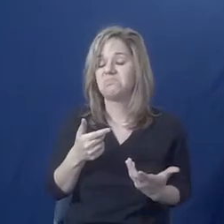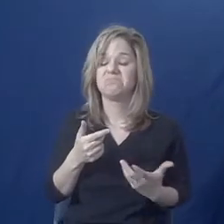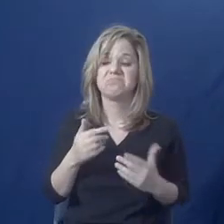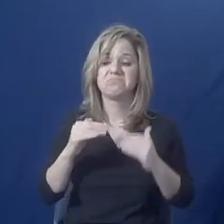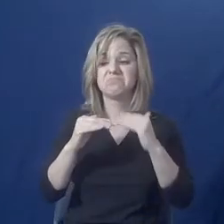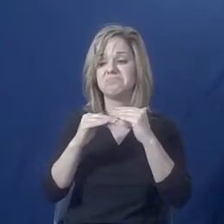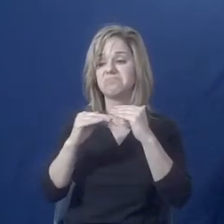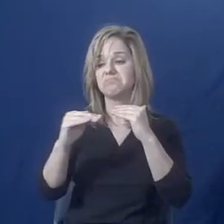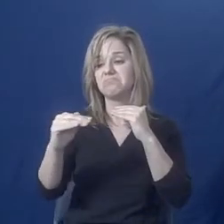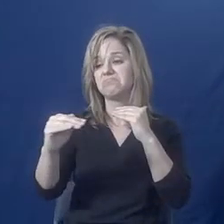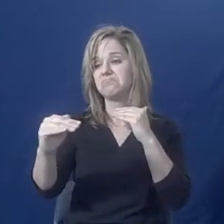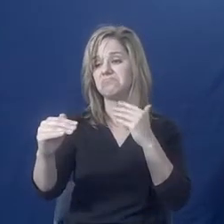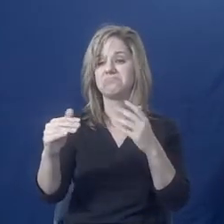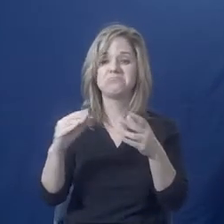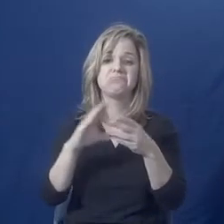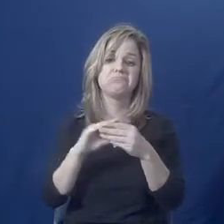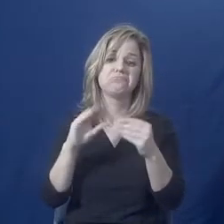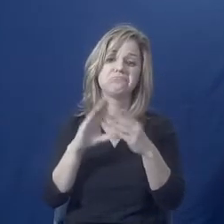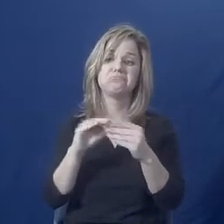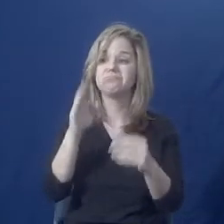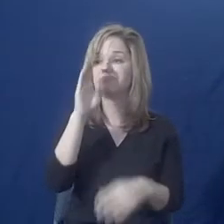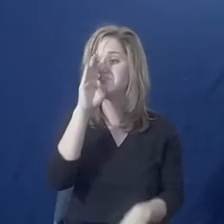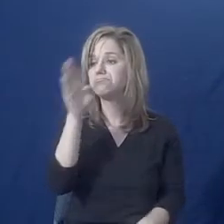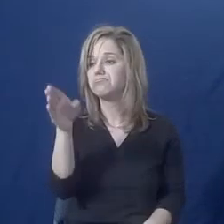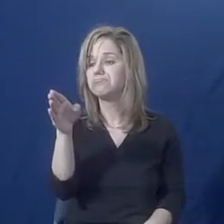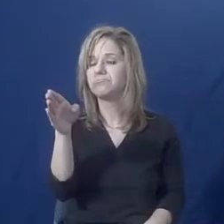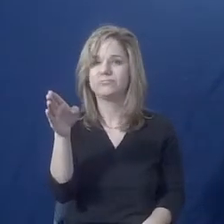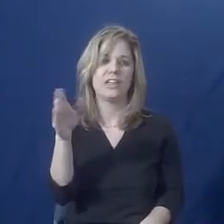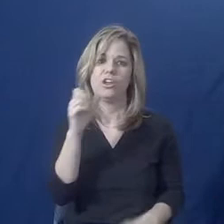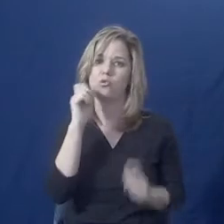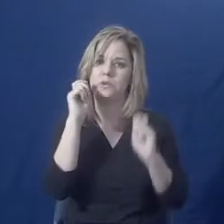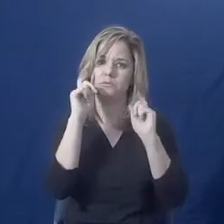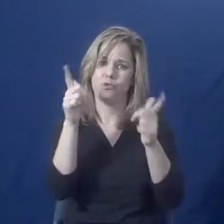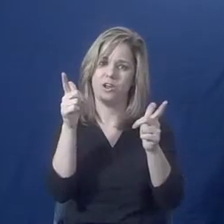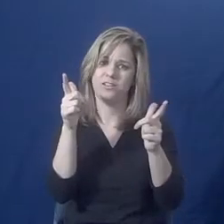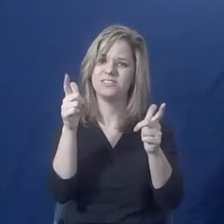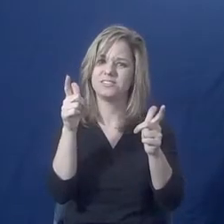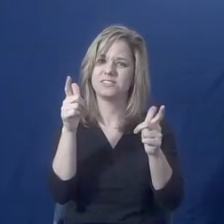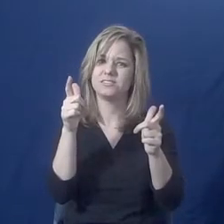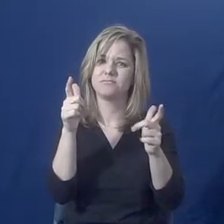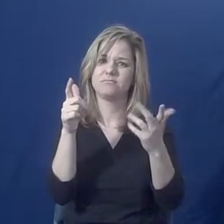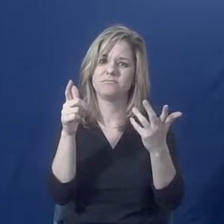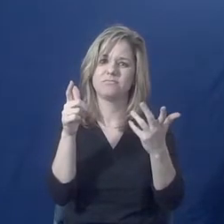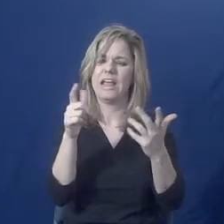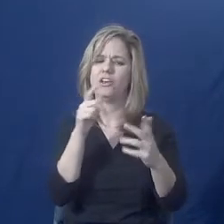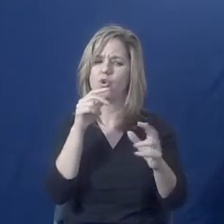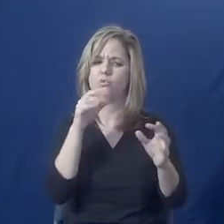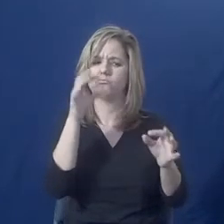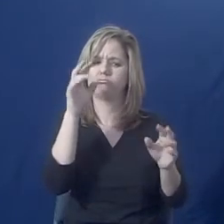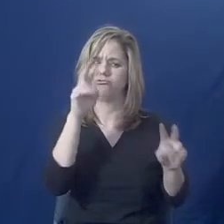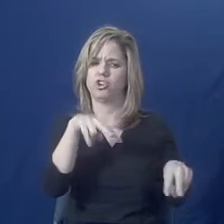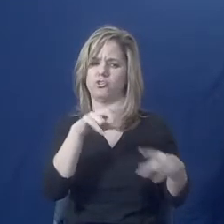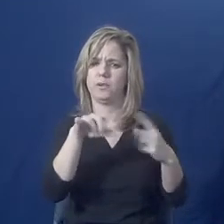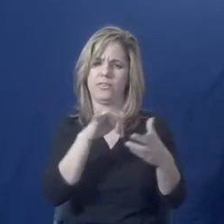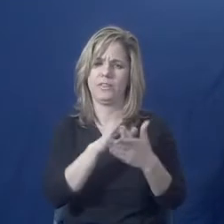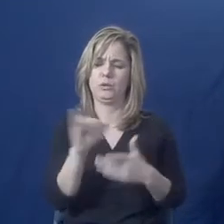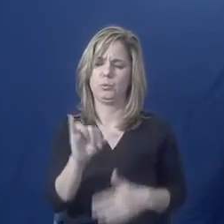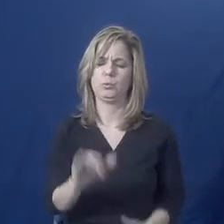manner. So don't be surprised about that and don't be so quick to judge people by that either.